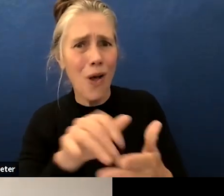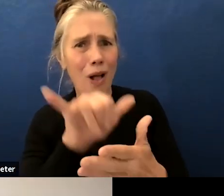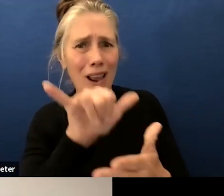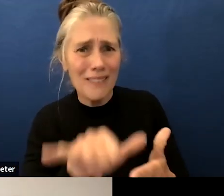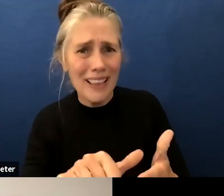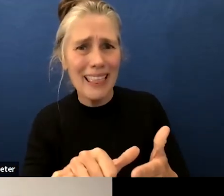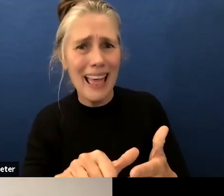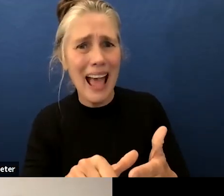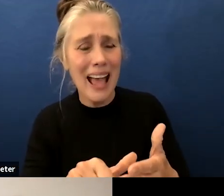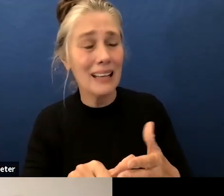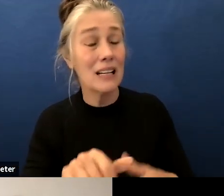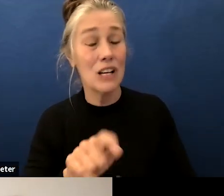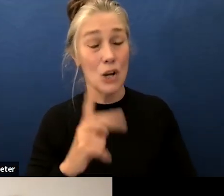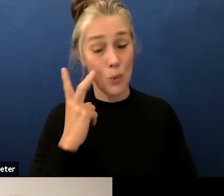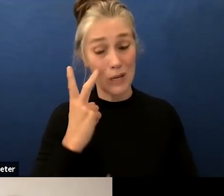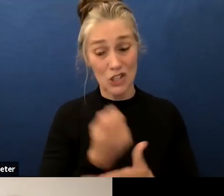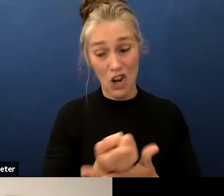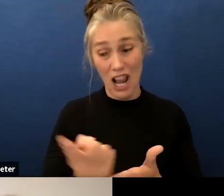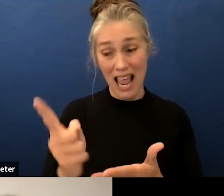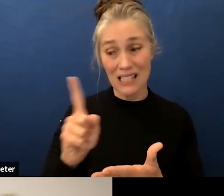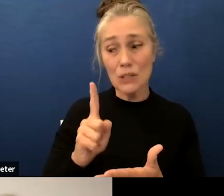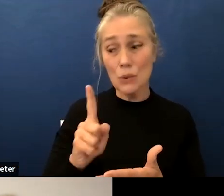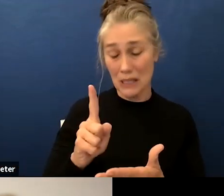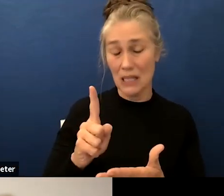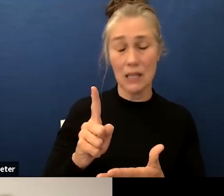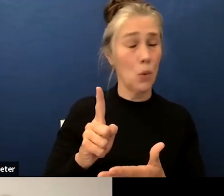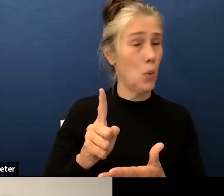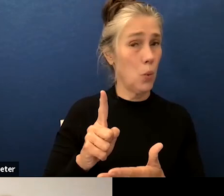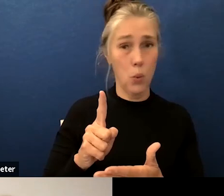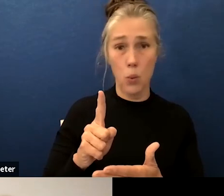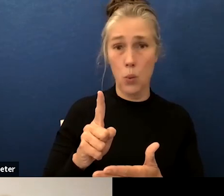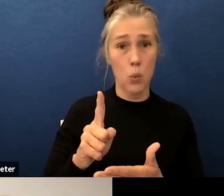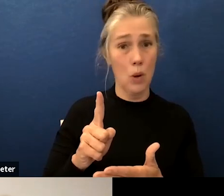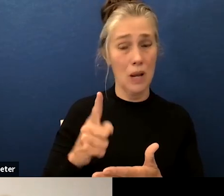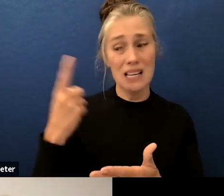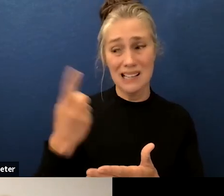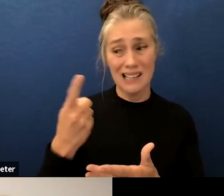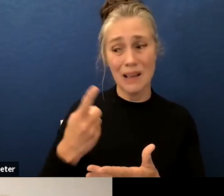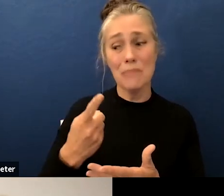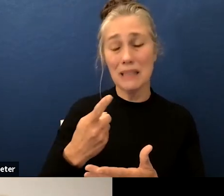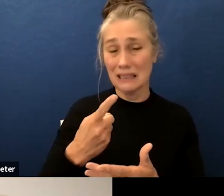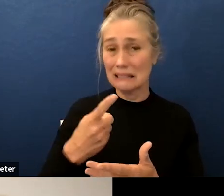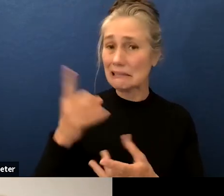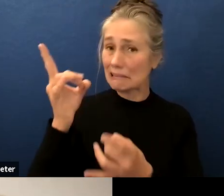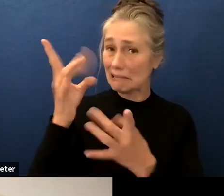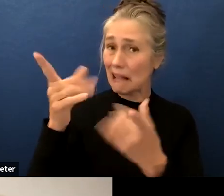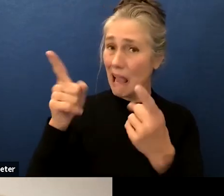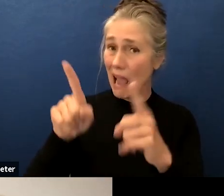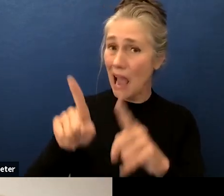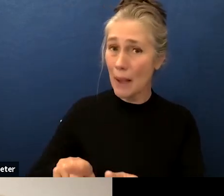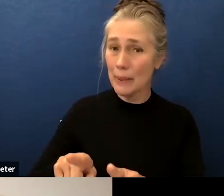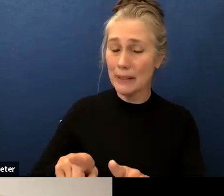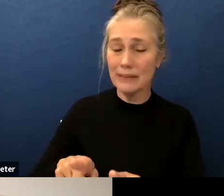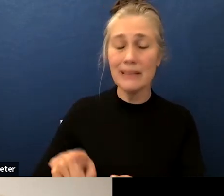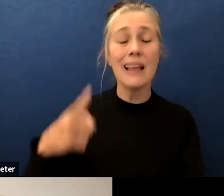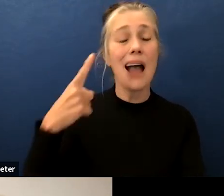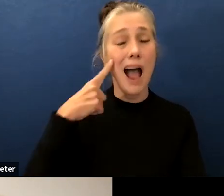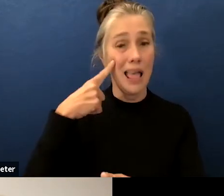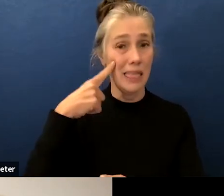manifestation in a big way and so i share your concerns i think we do and both